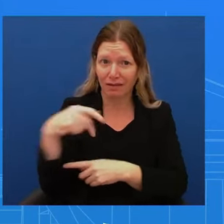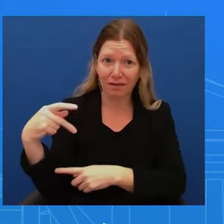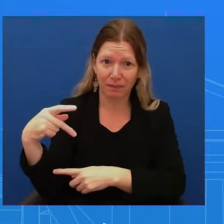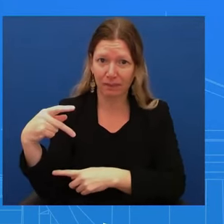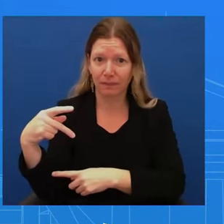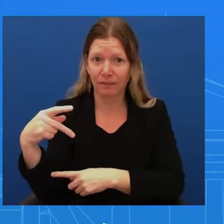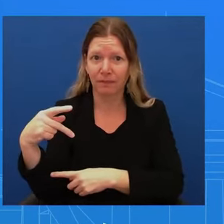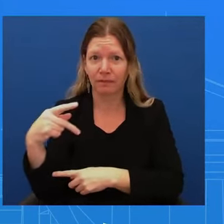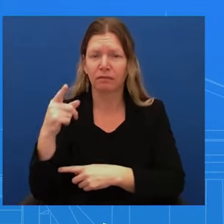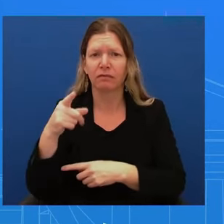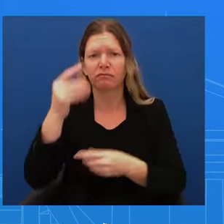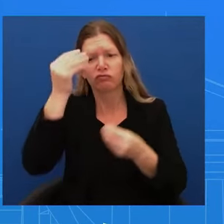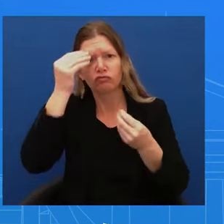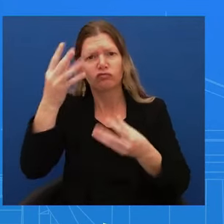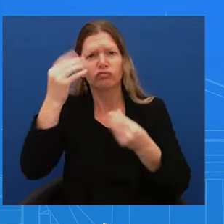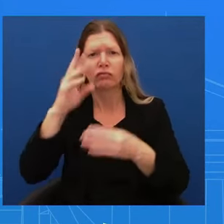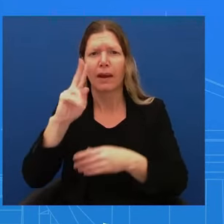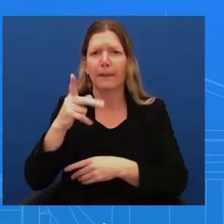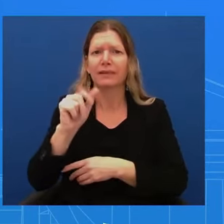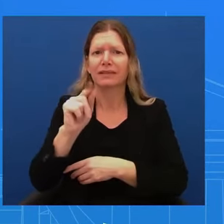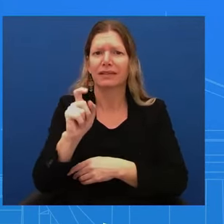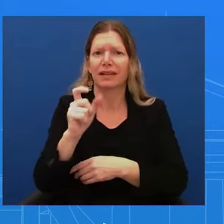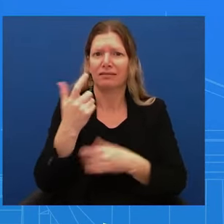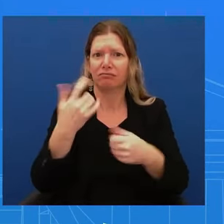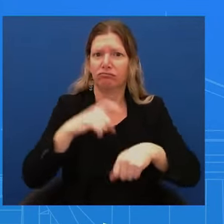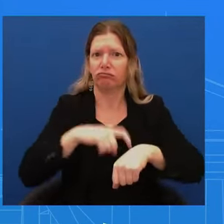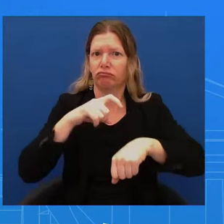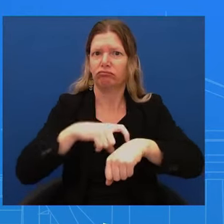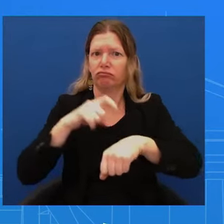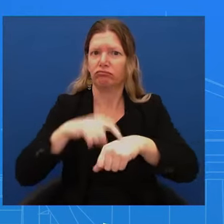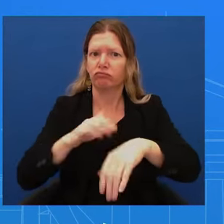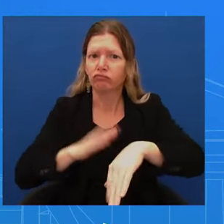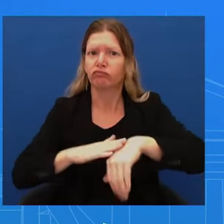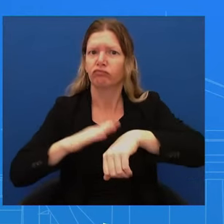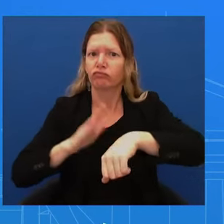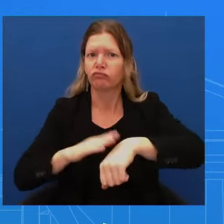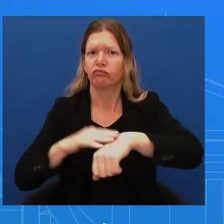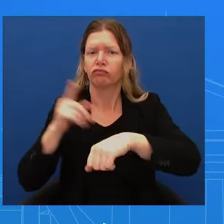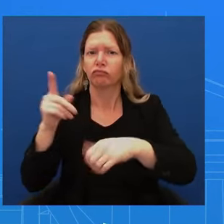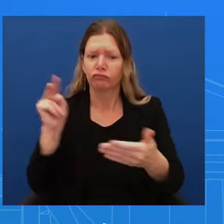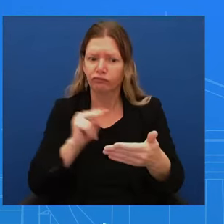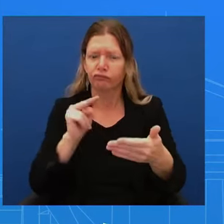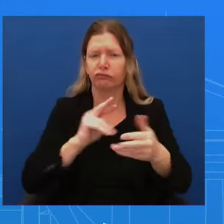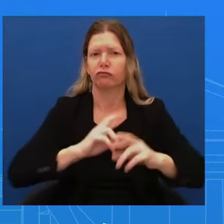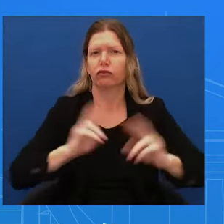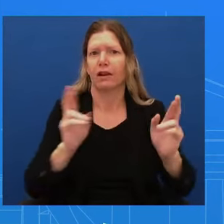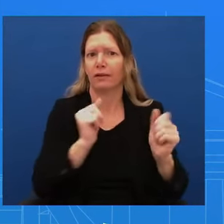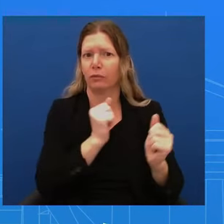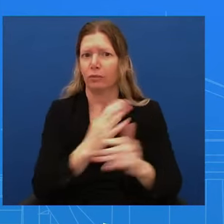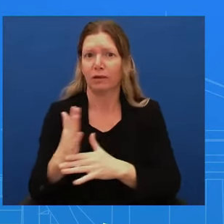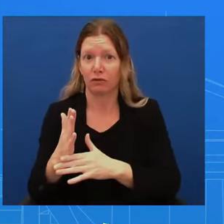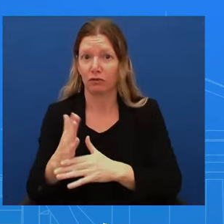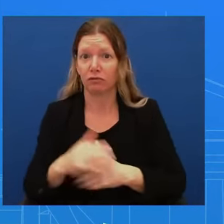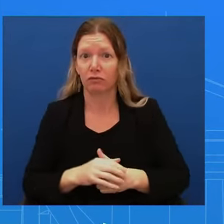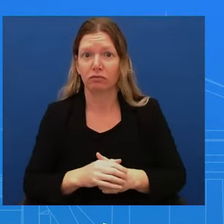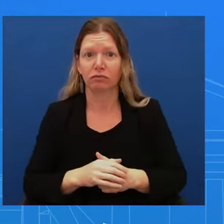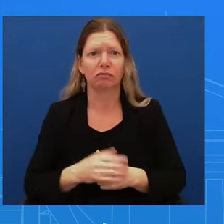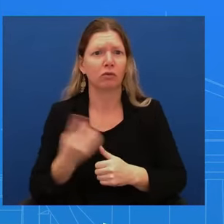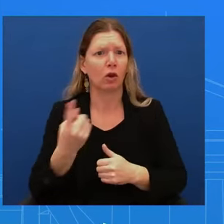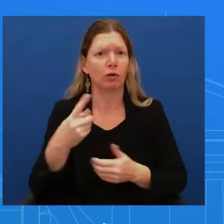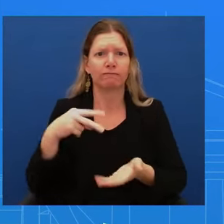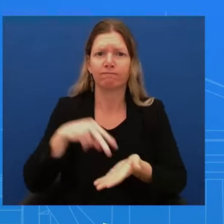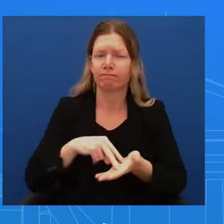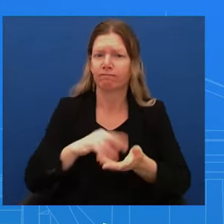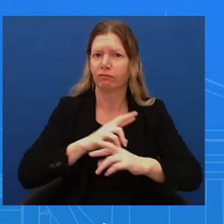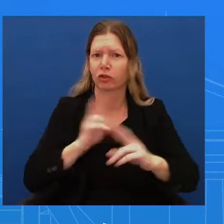As always, we stand ready to support communities nationwide as needed. And I do have an update on the President's week.